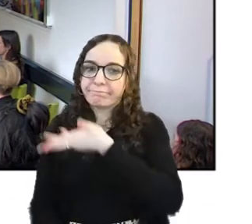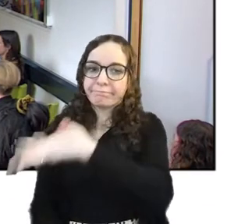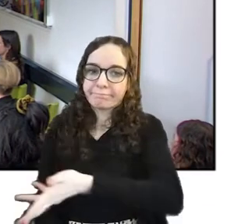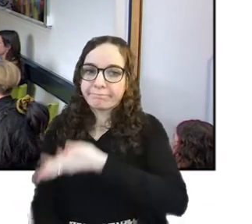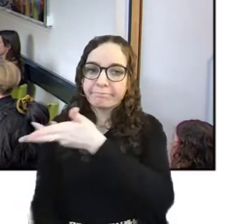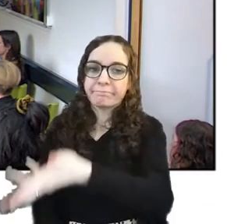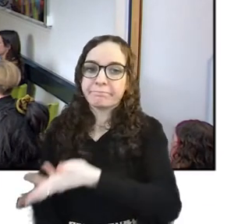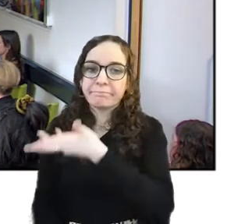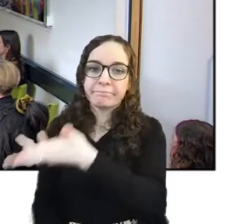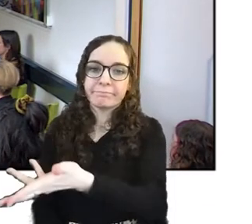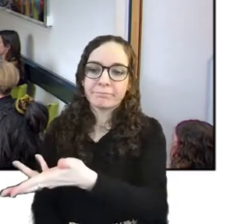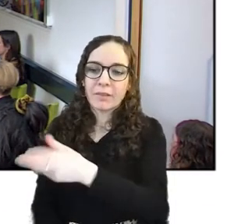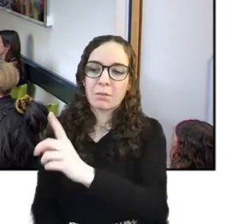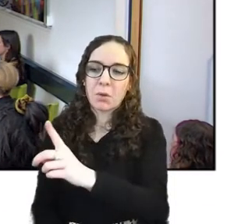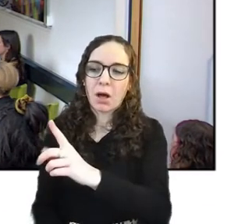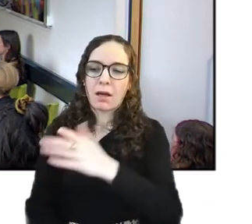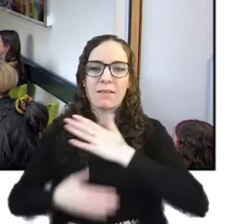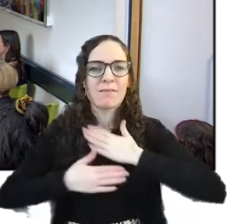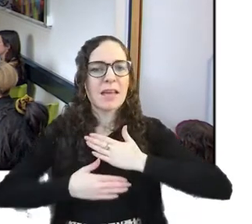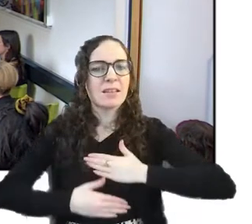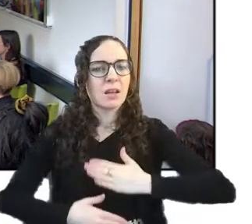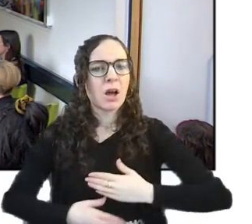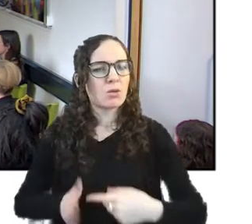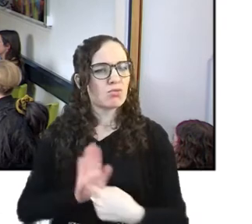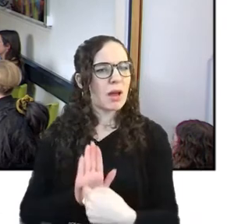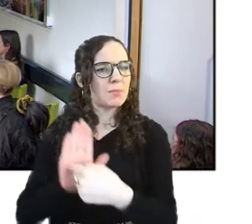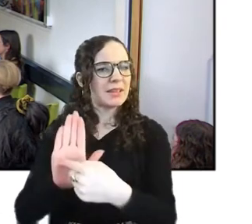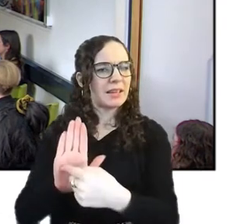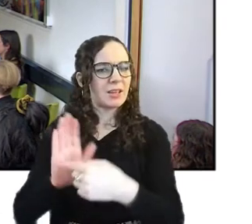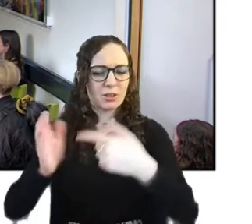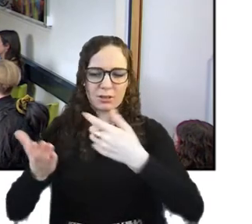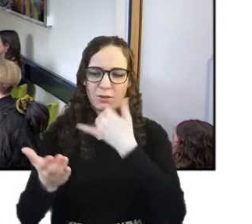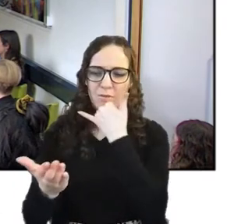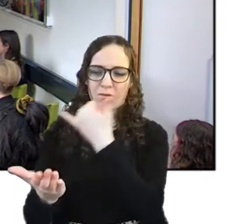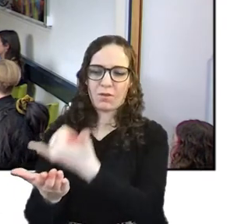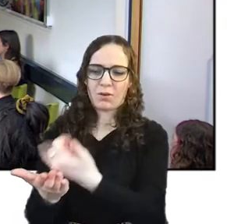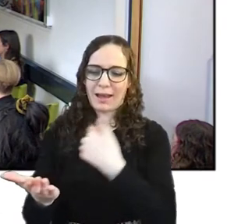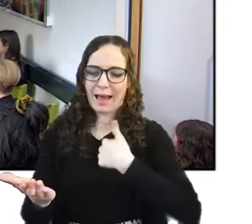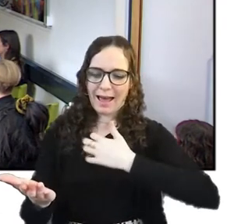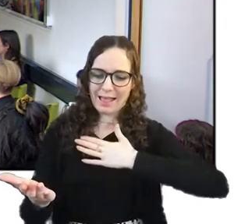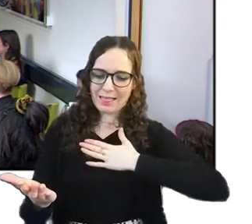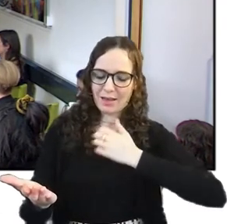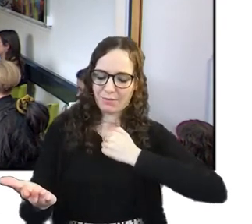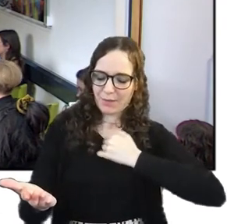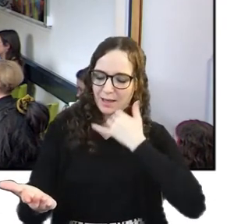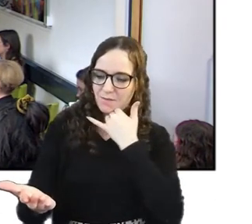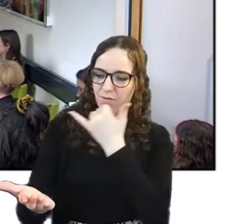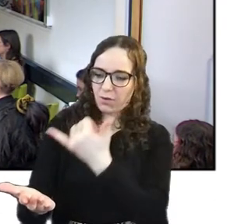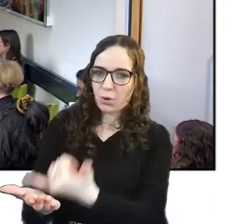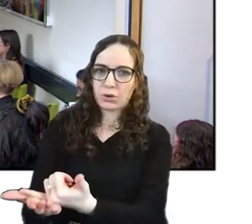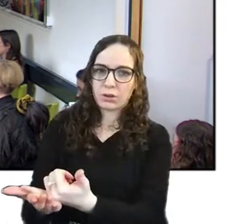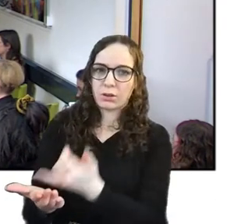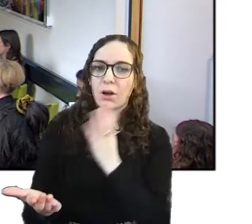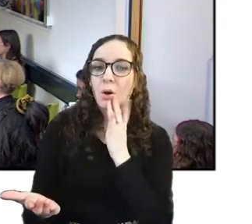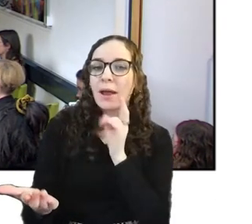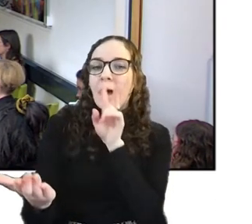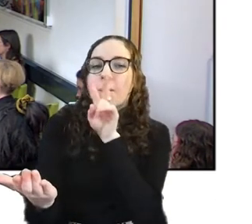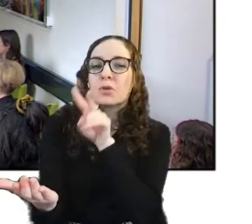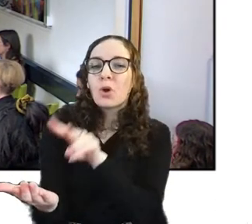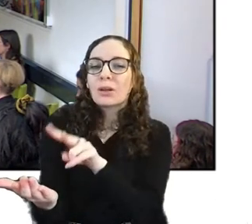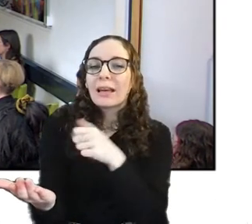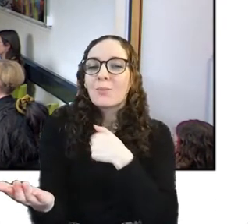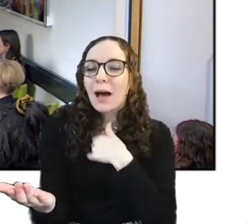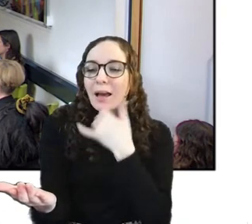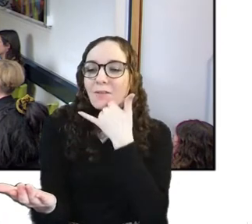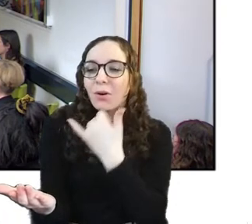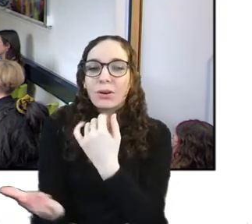of that might be i don't really know i was thinking about the moment when i'm looking at my phone and it's on one percent and i'm like trying to get it to